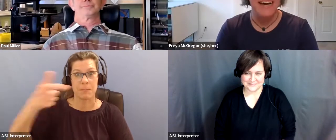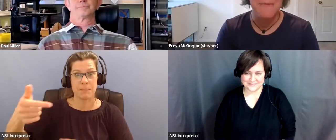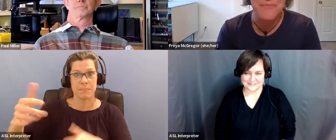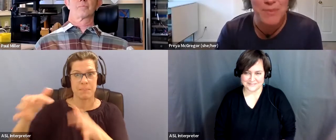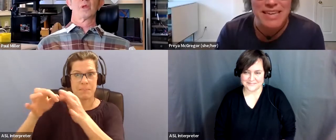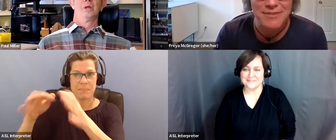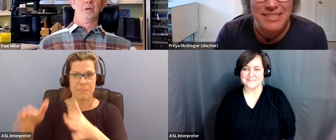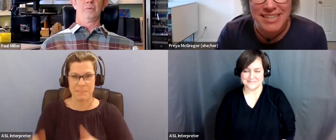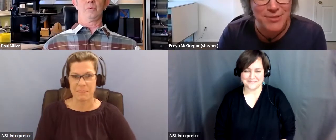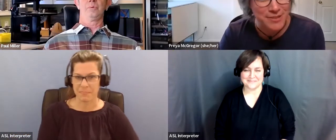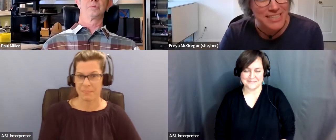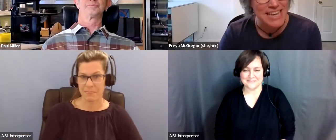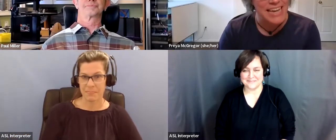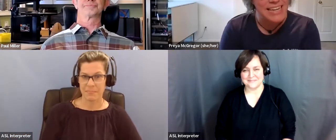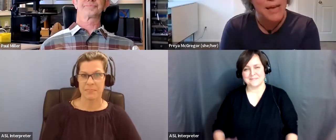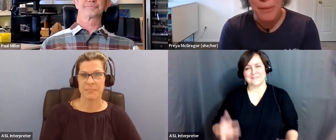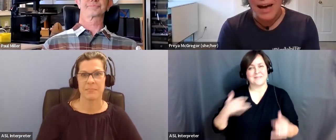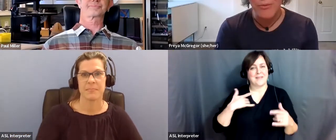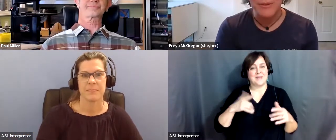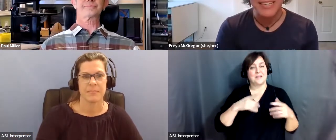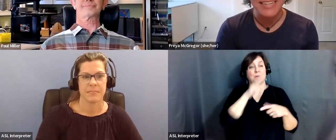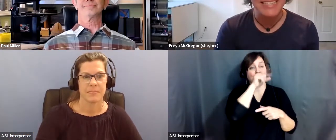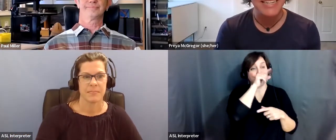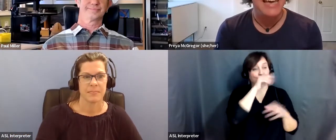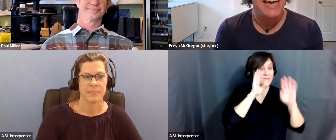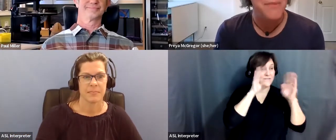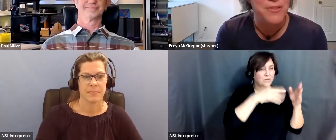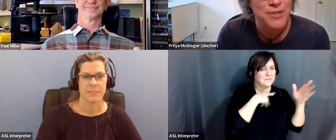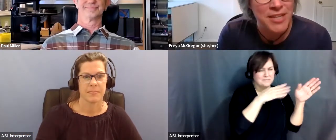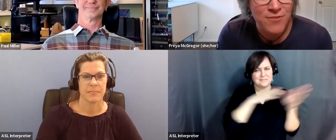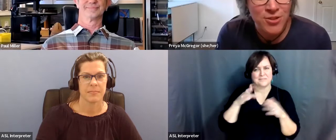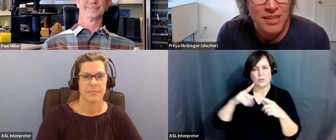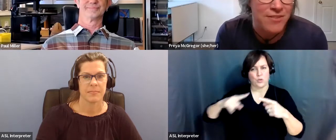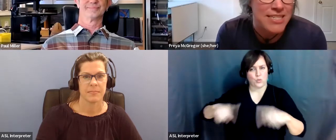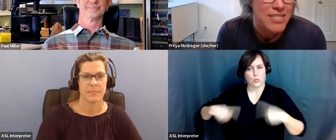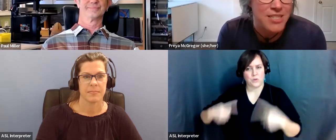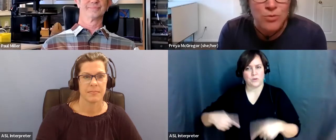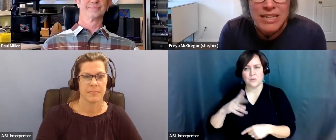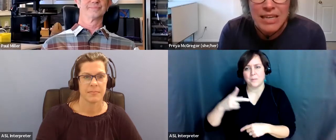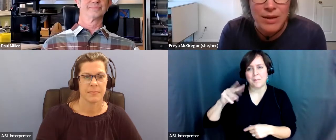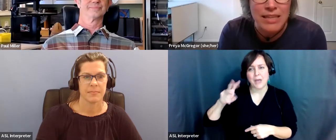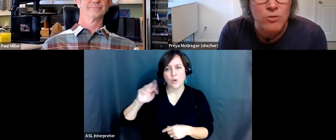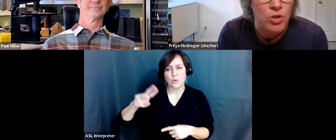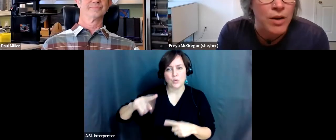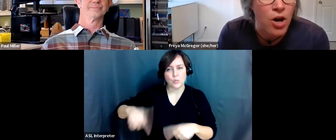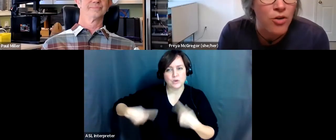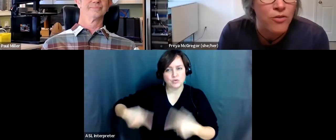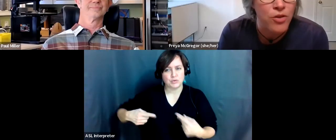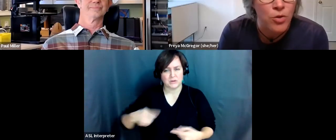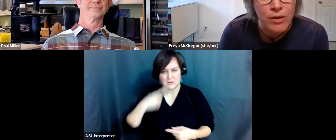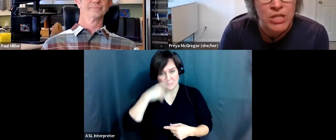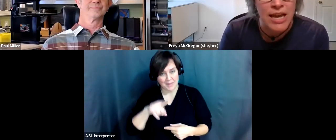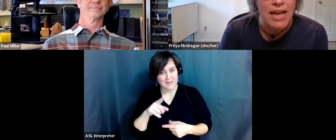wheelchair. Speaking of International Wheelchair Day and power wheelchairs, and I was wondering if you could give us just a really quick little tour